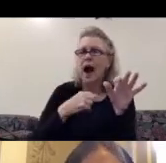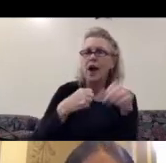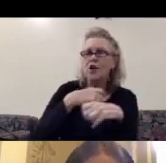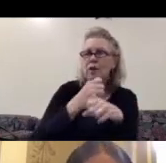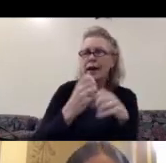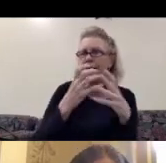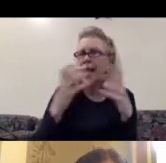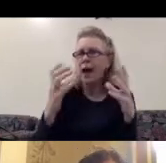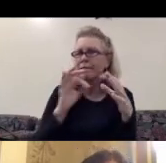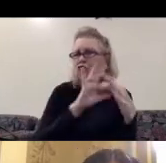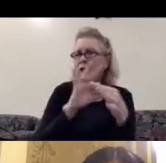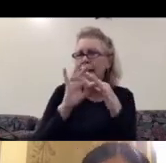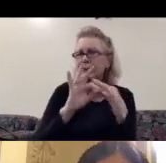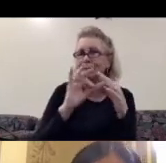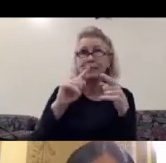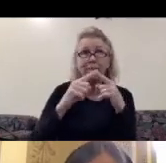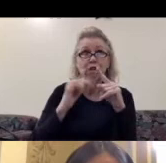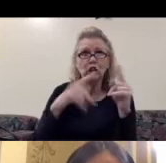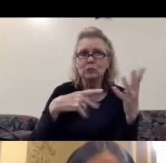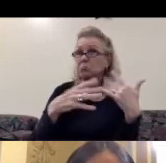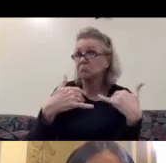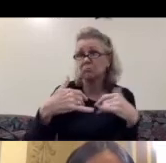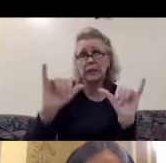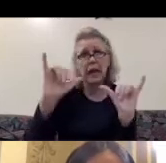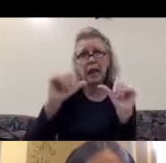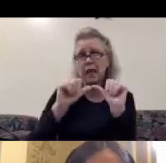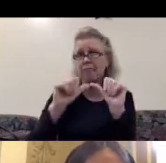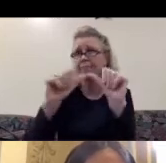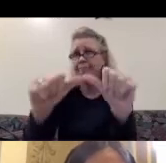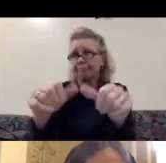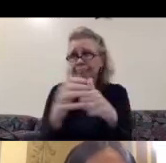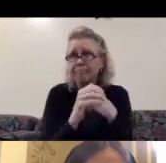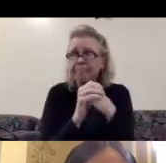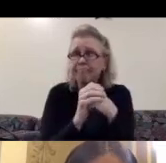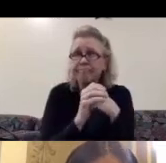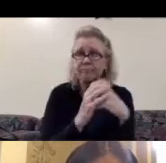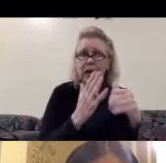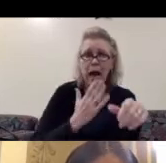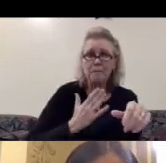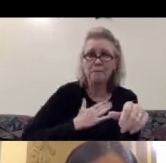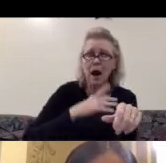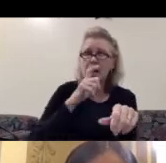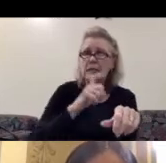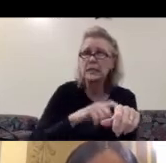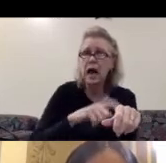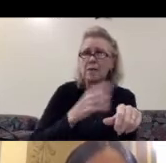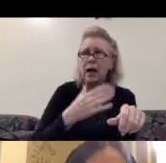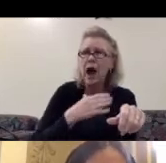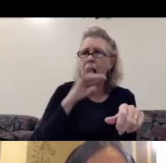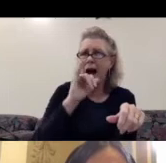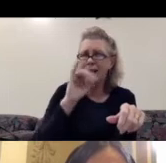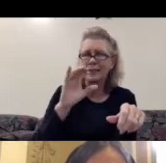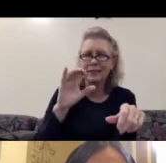that I survived until now. My time at ISCP